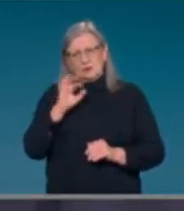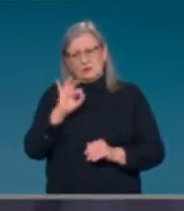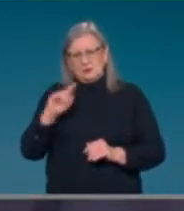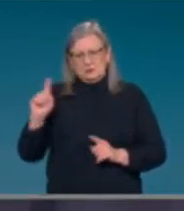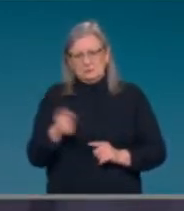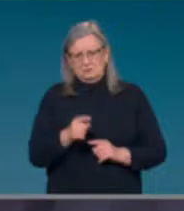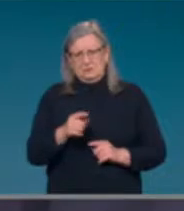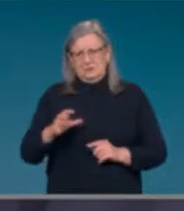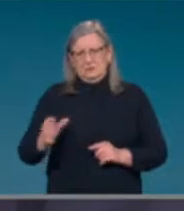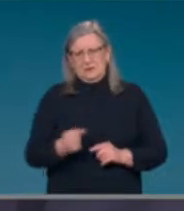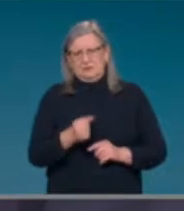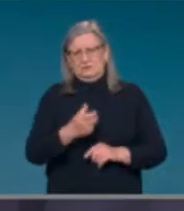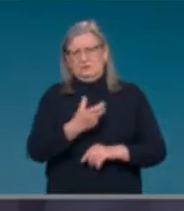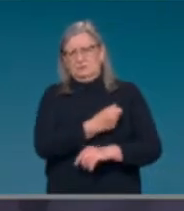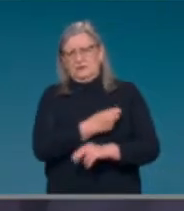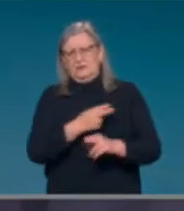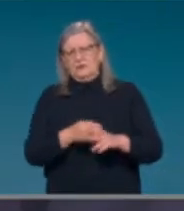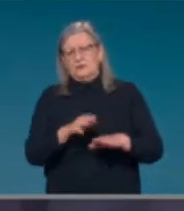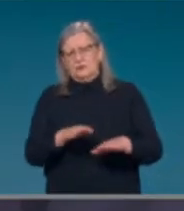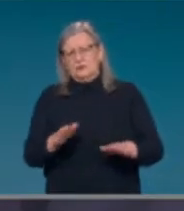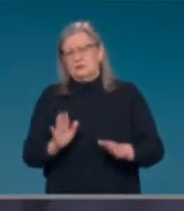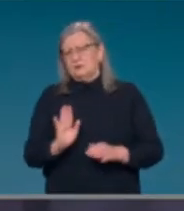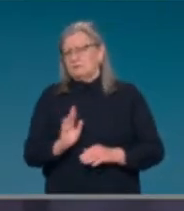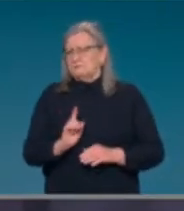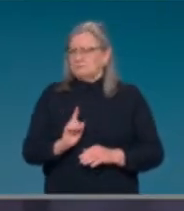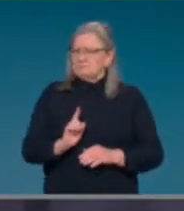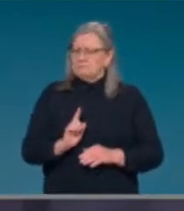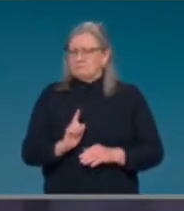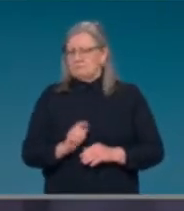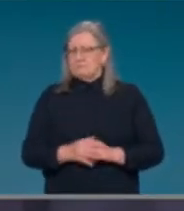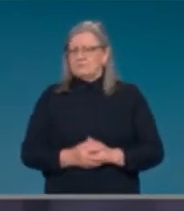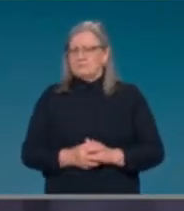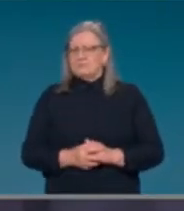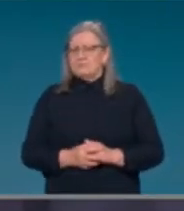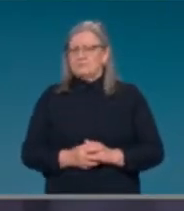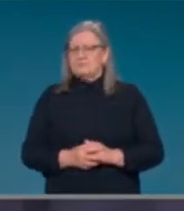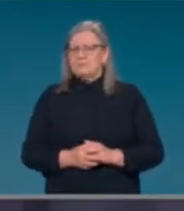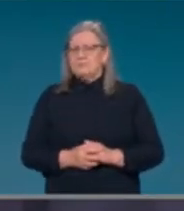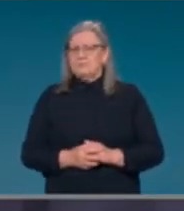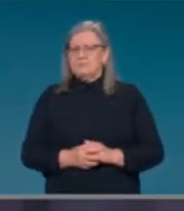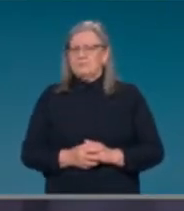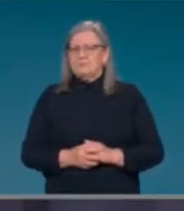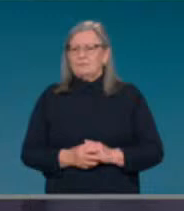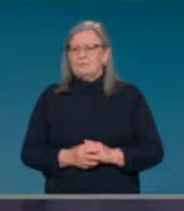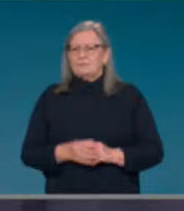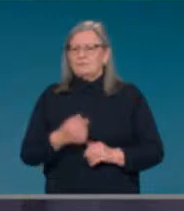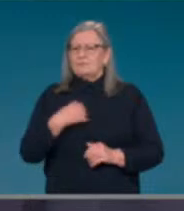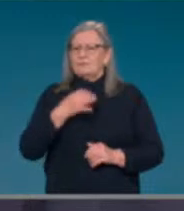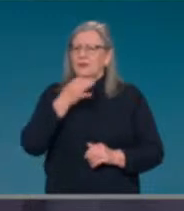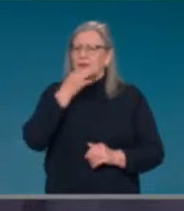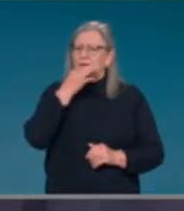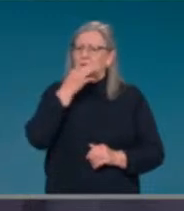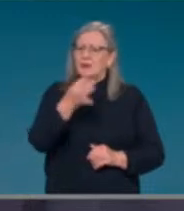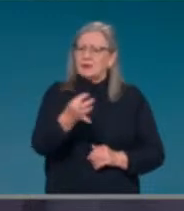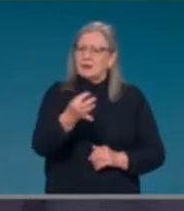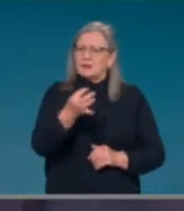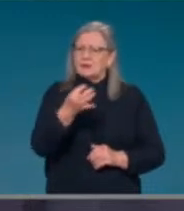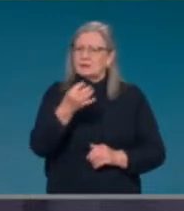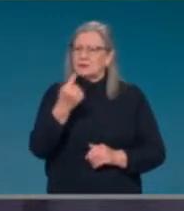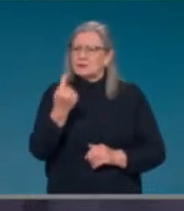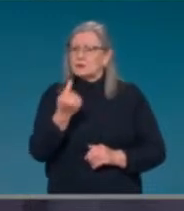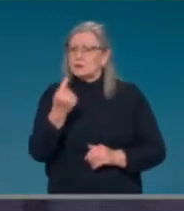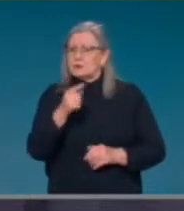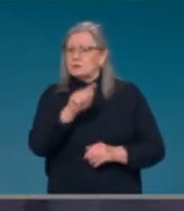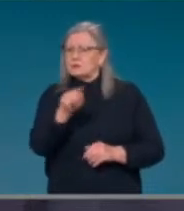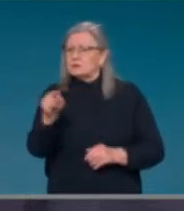Given that international travel is opening up, will there be a point in time in the future where people need their booster to travel overseas and return from